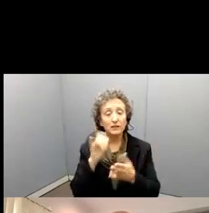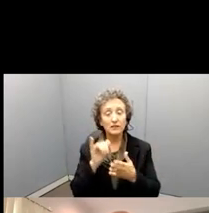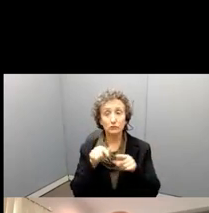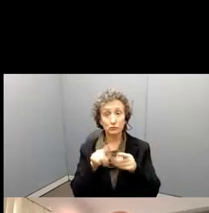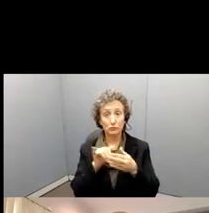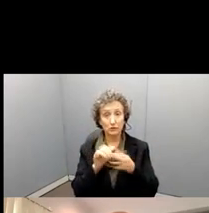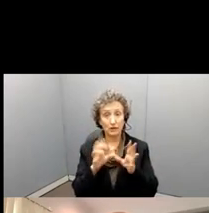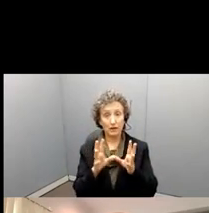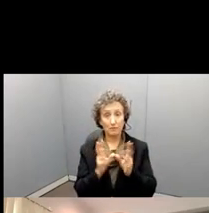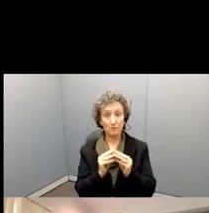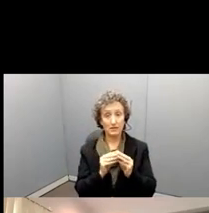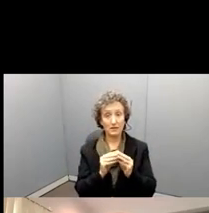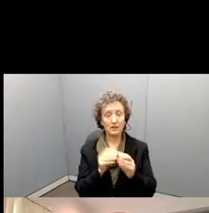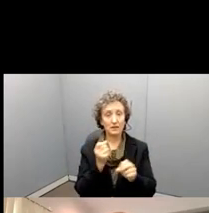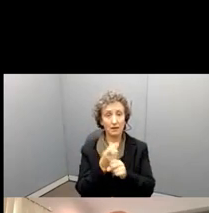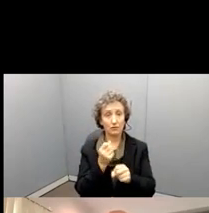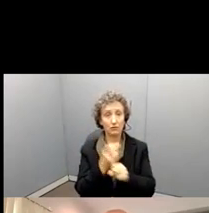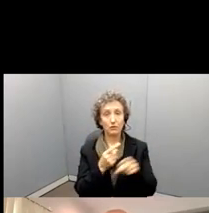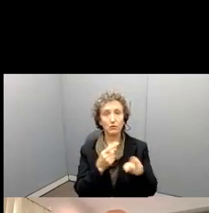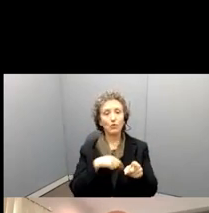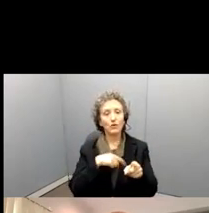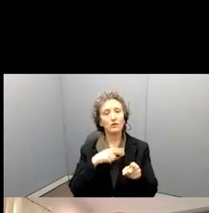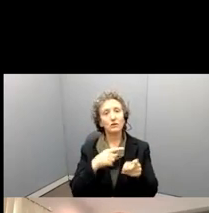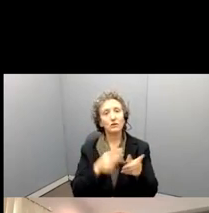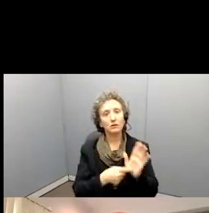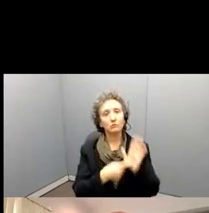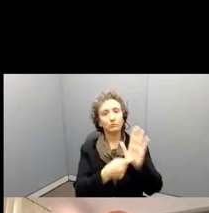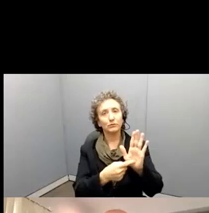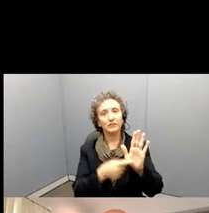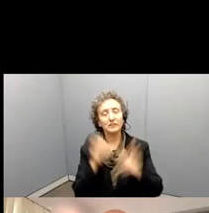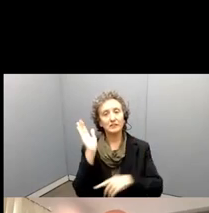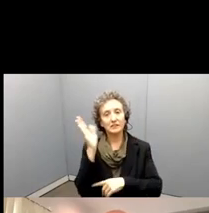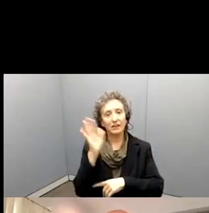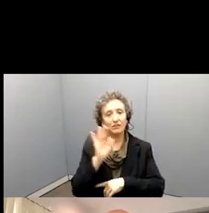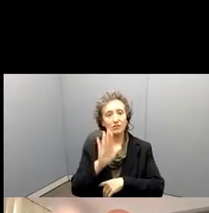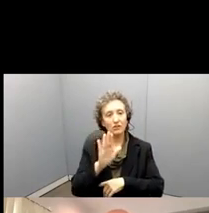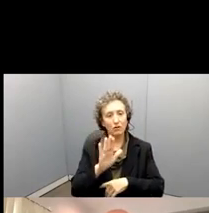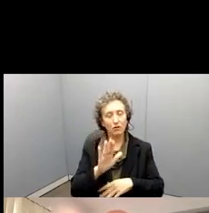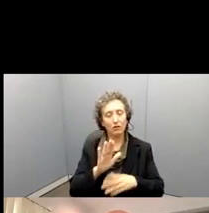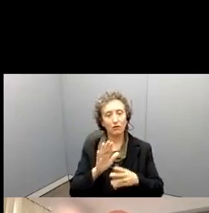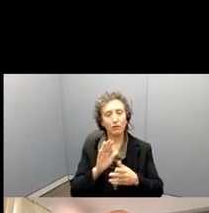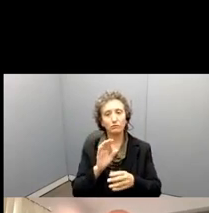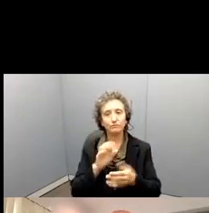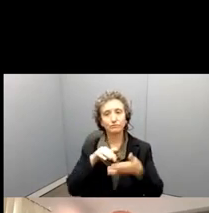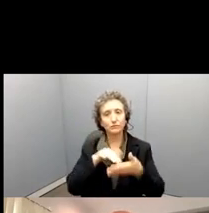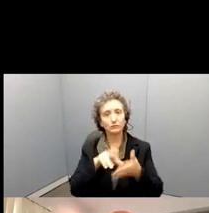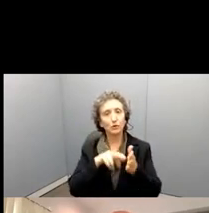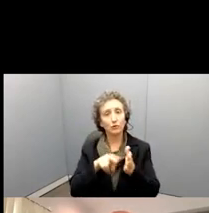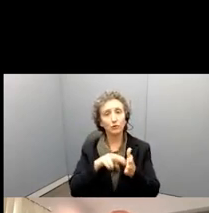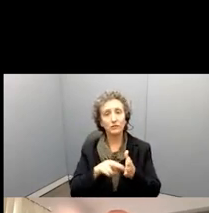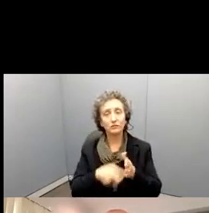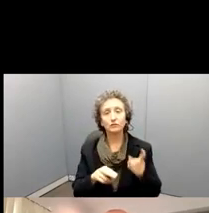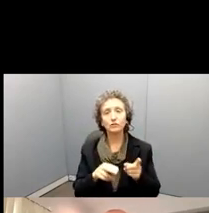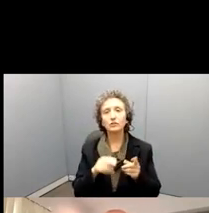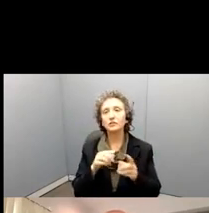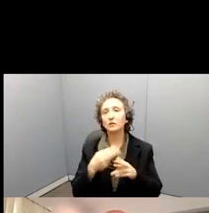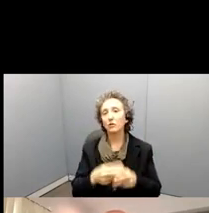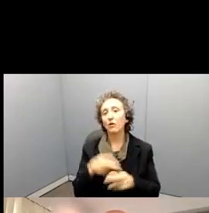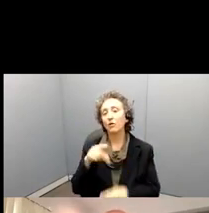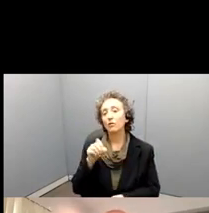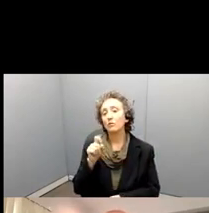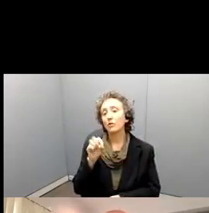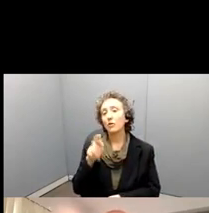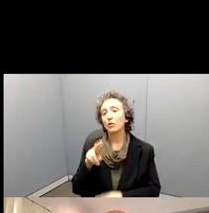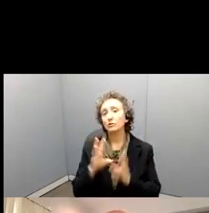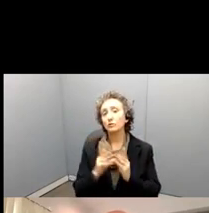will present their work in an invited poster session that we have. This is a poster session that is for sort of one part